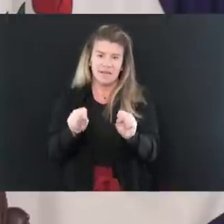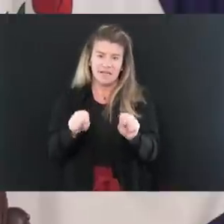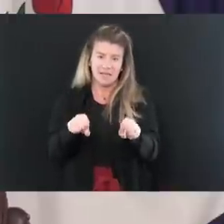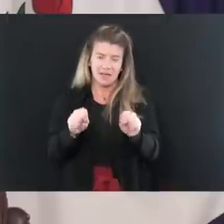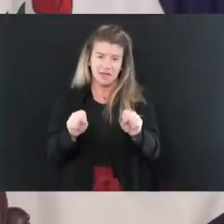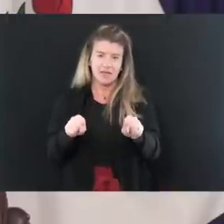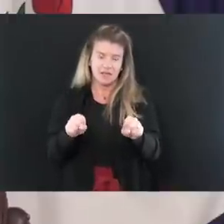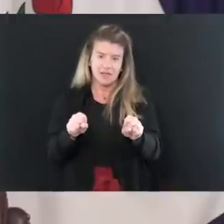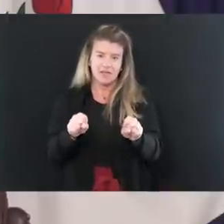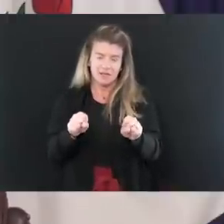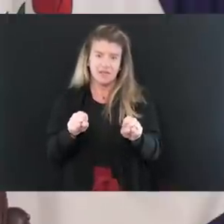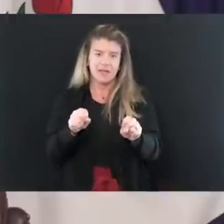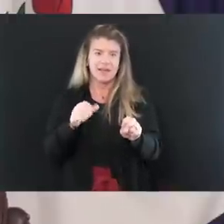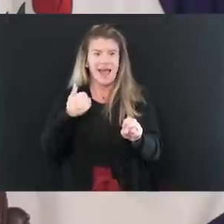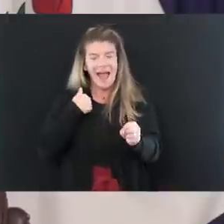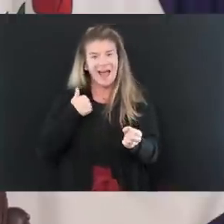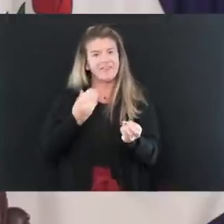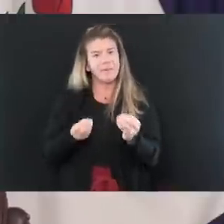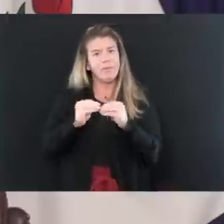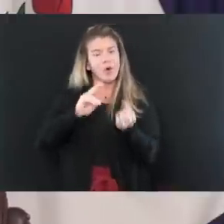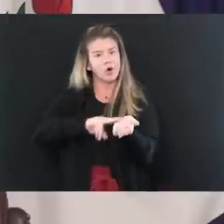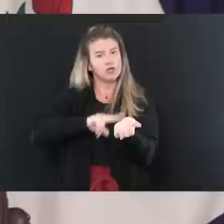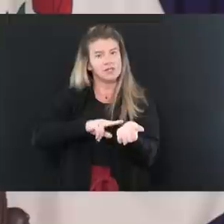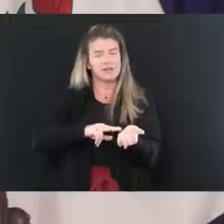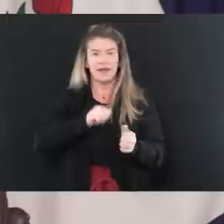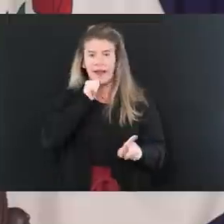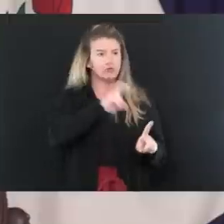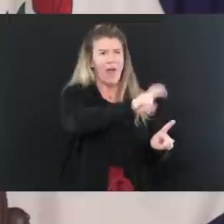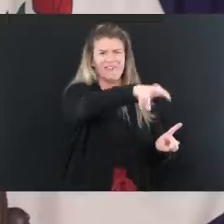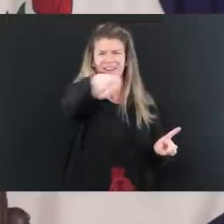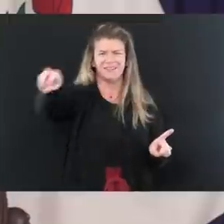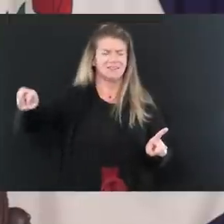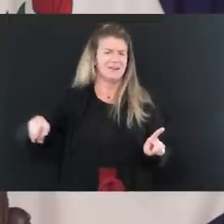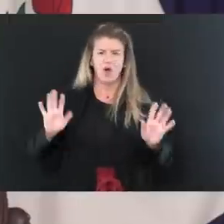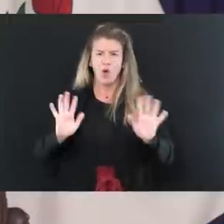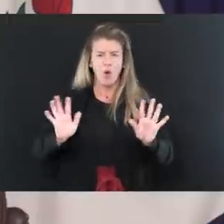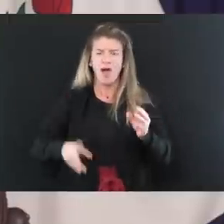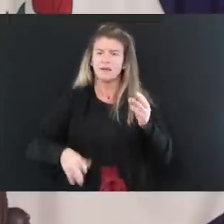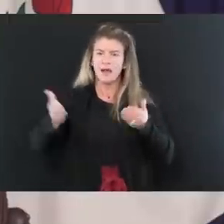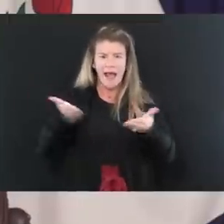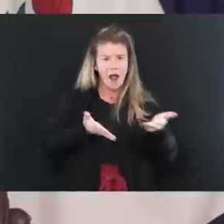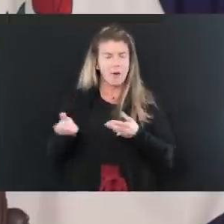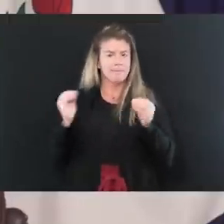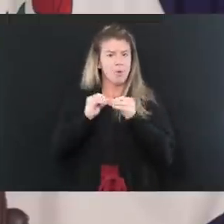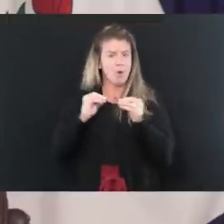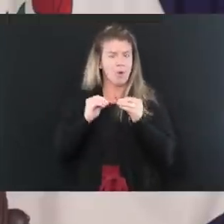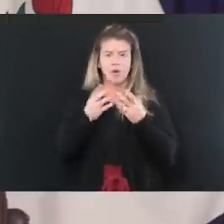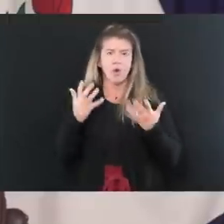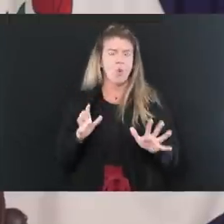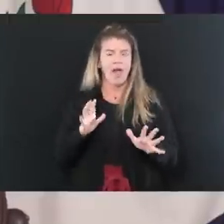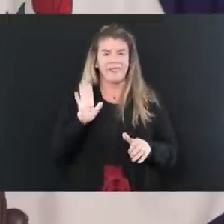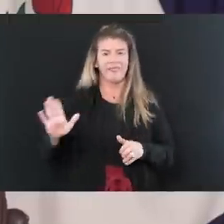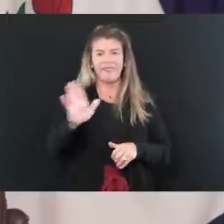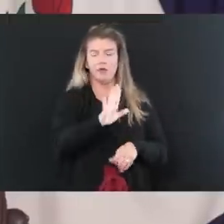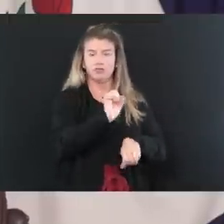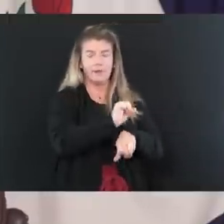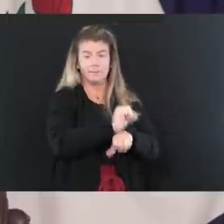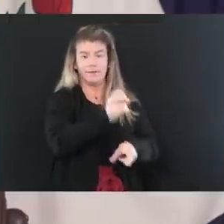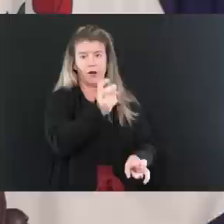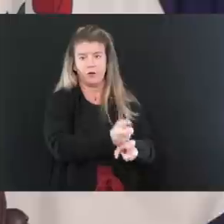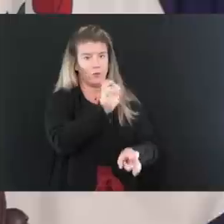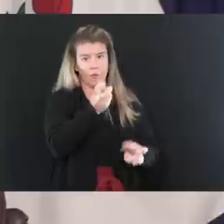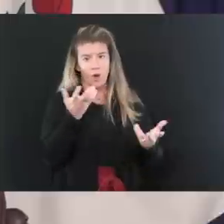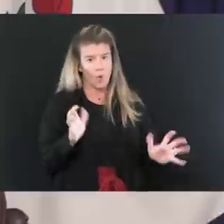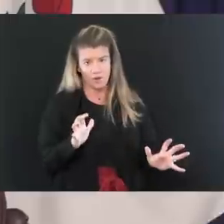to be able to, to have nurses not running all over kingdom come and, and making it even more difficult on a life that they have that